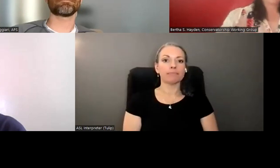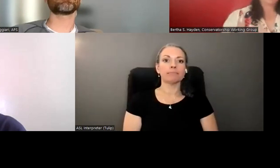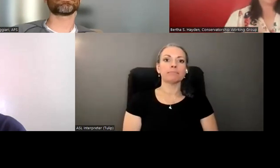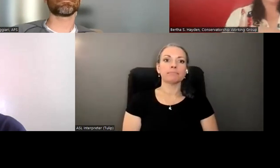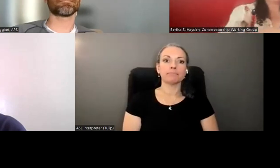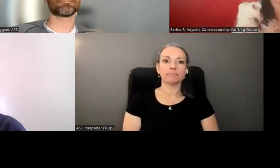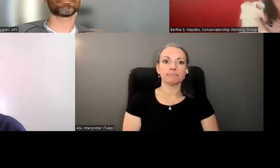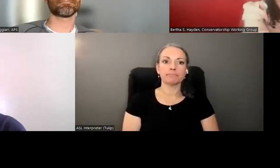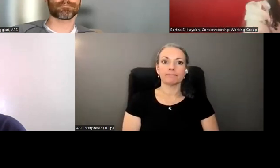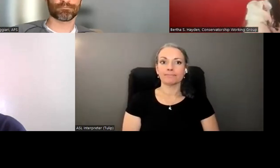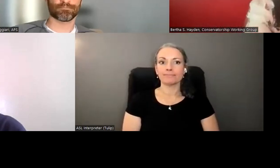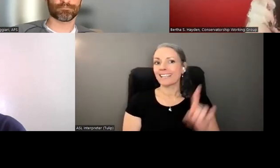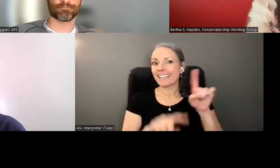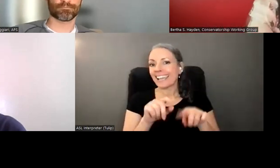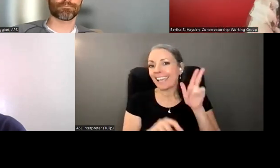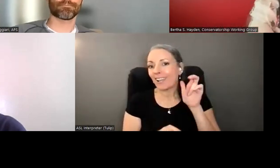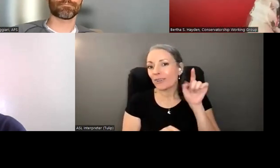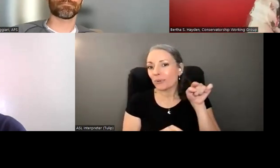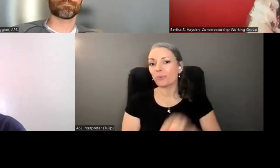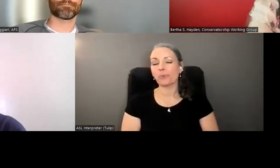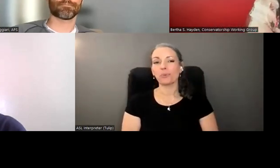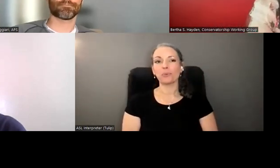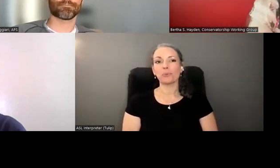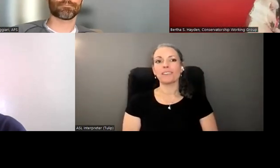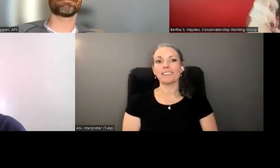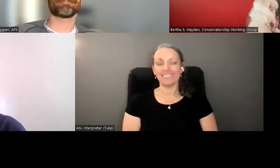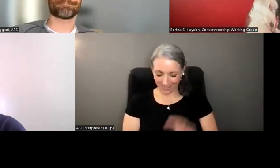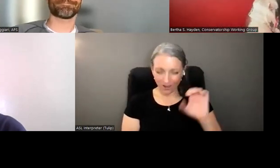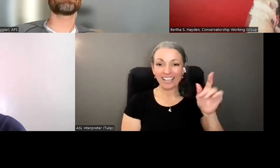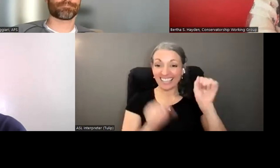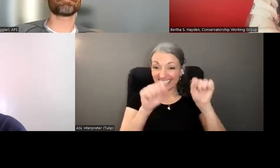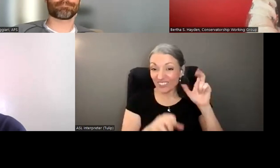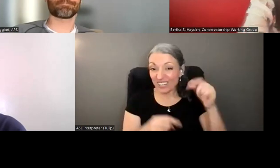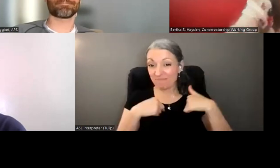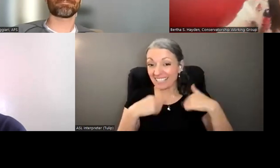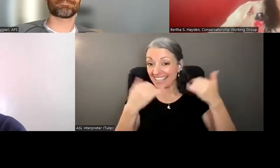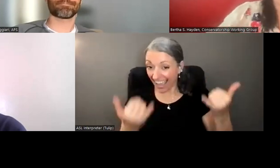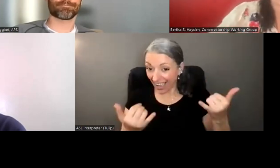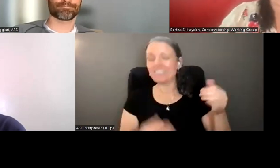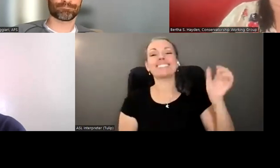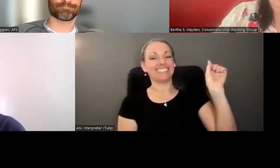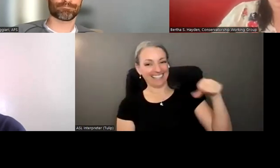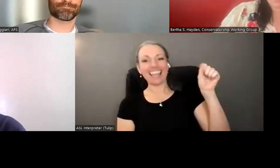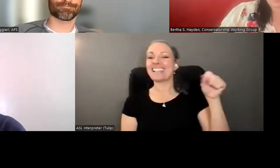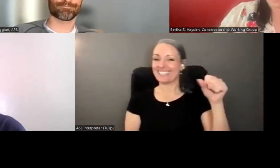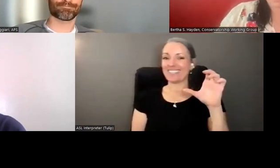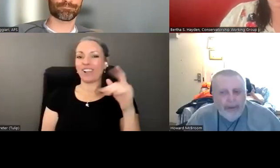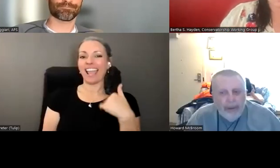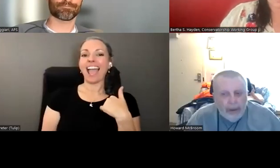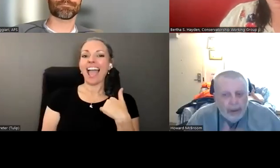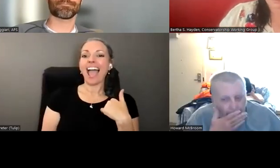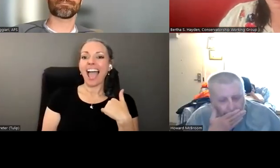you're on mute okay can you hear me now yes okay I do have